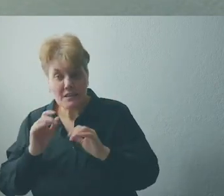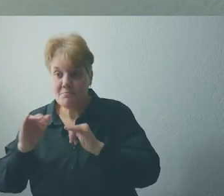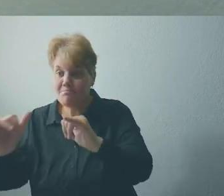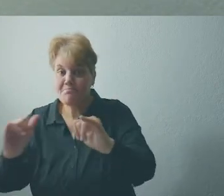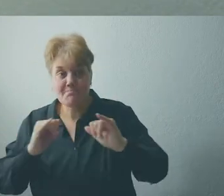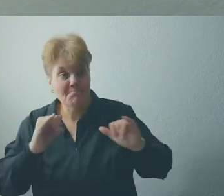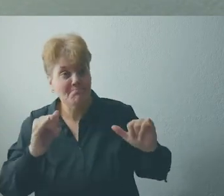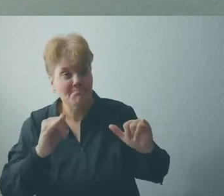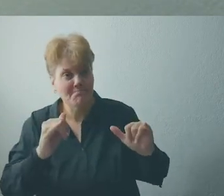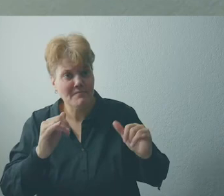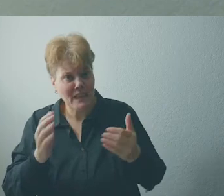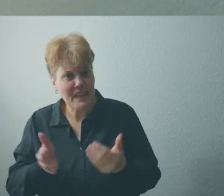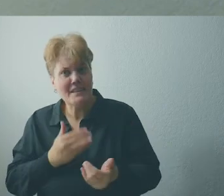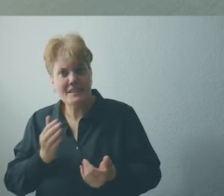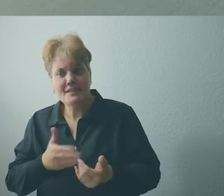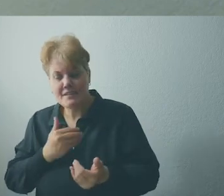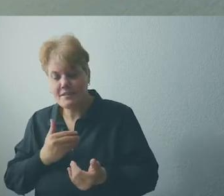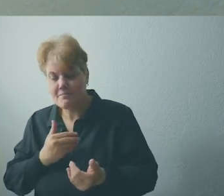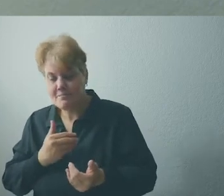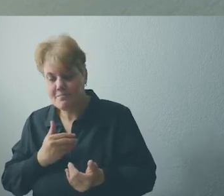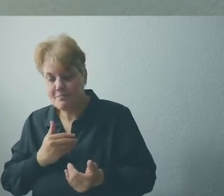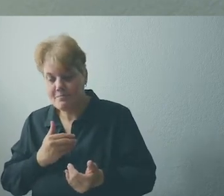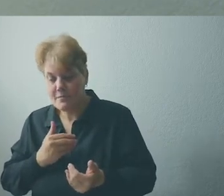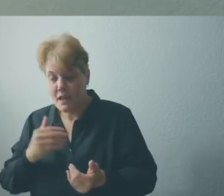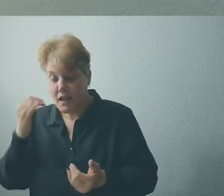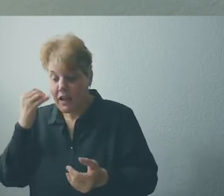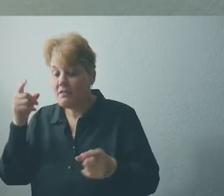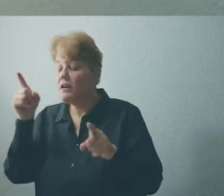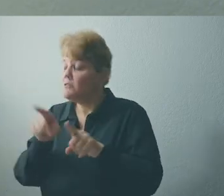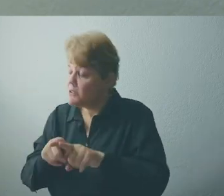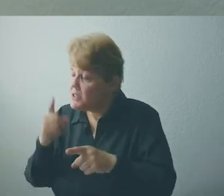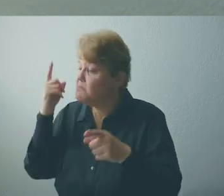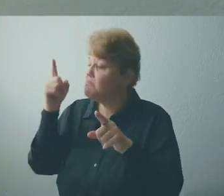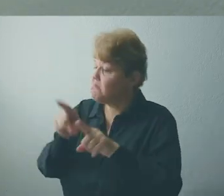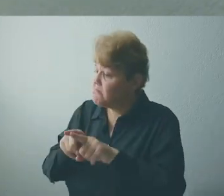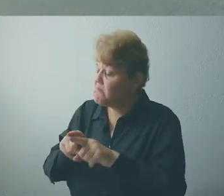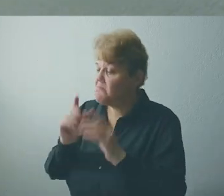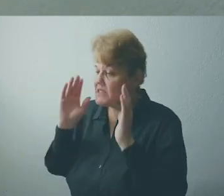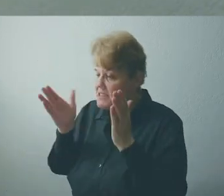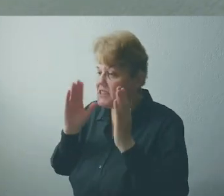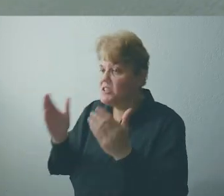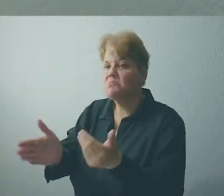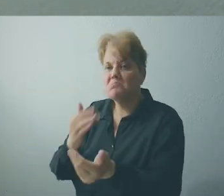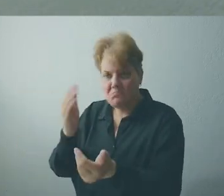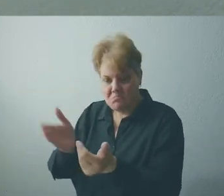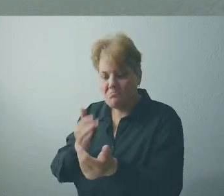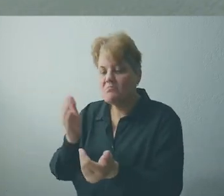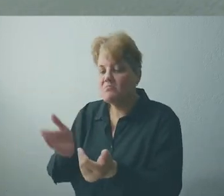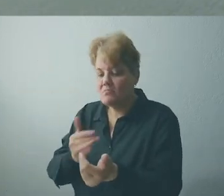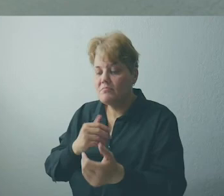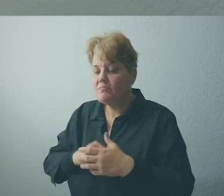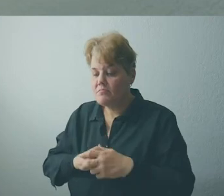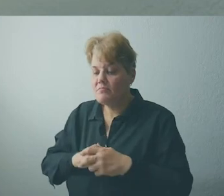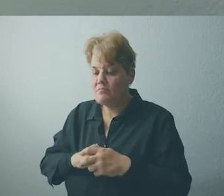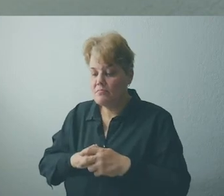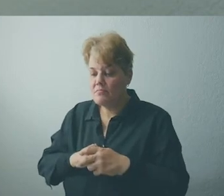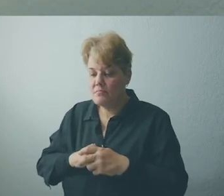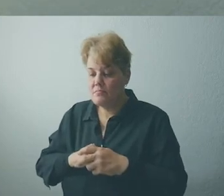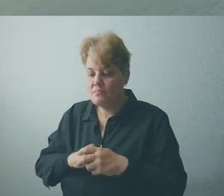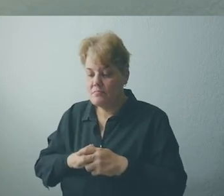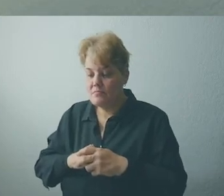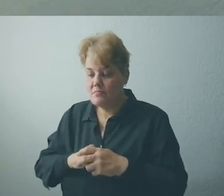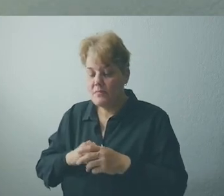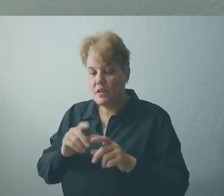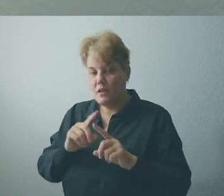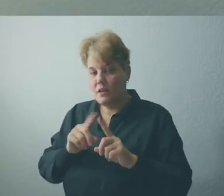me. It's really easy to listen to the people that I agree with. It's really easy to listen to my favorite people.